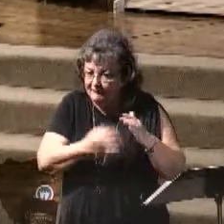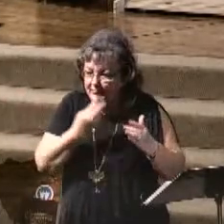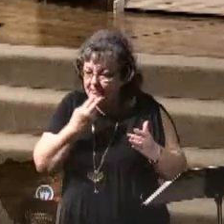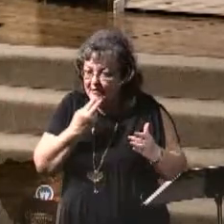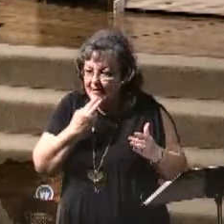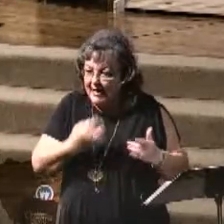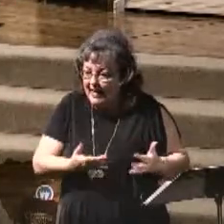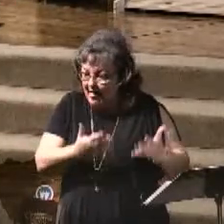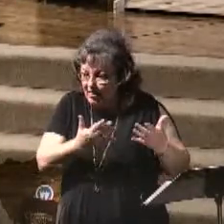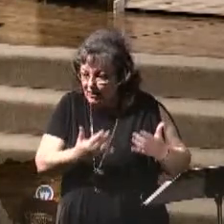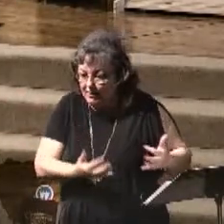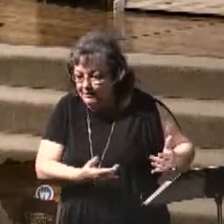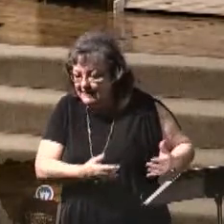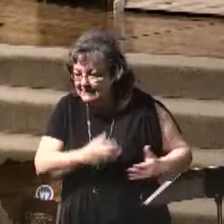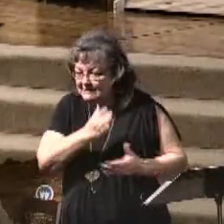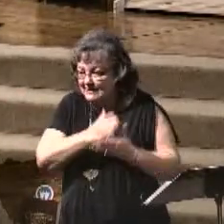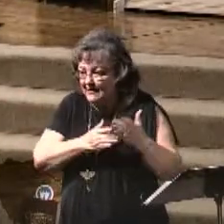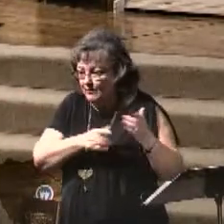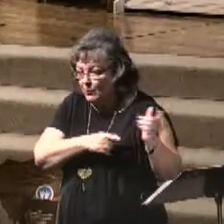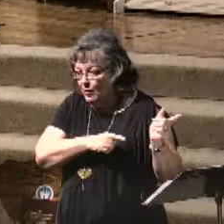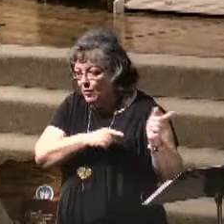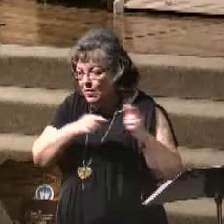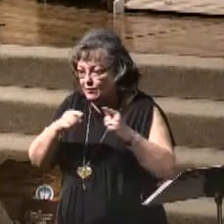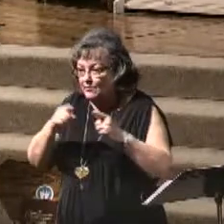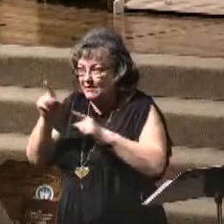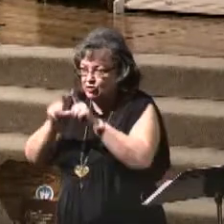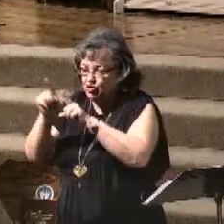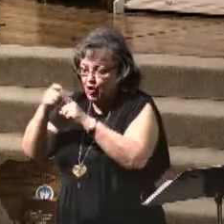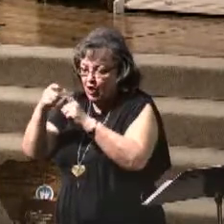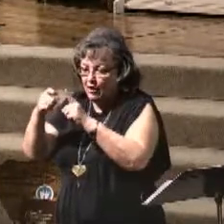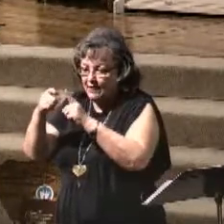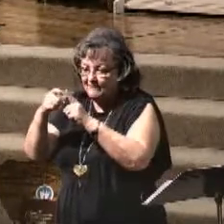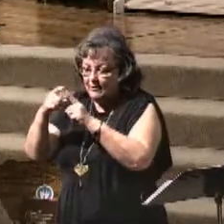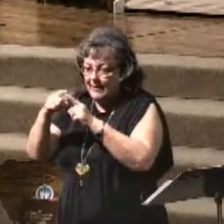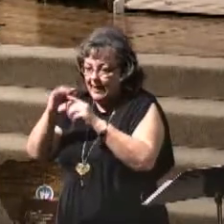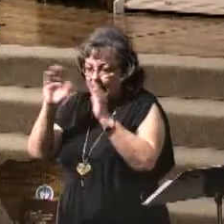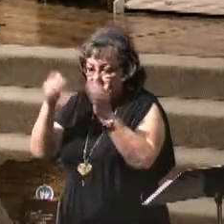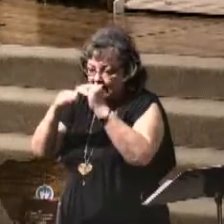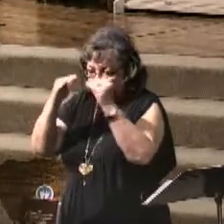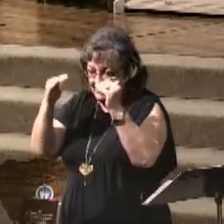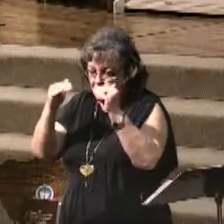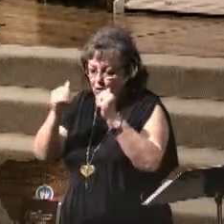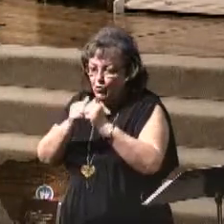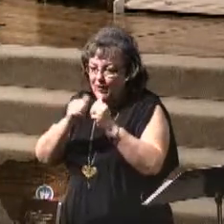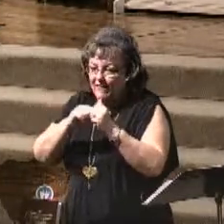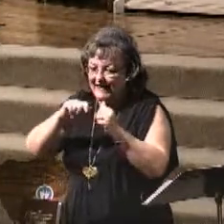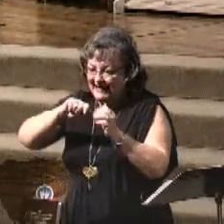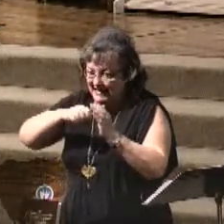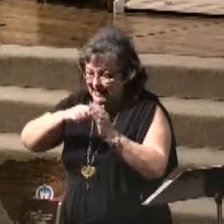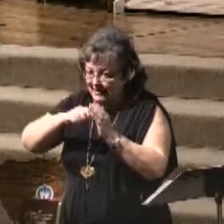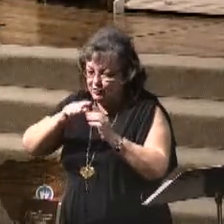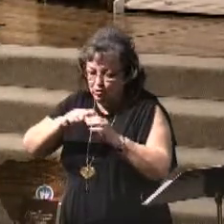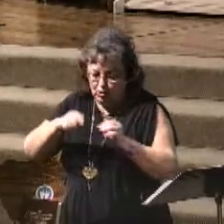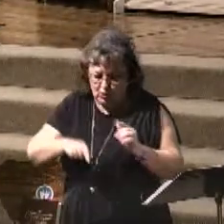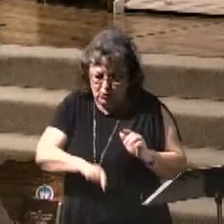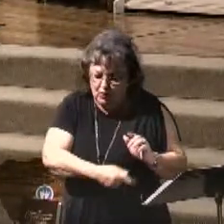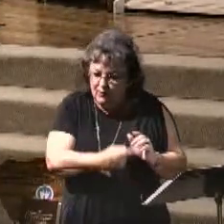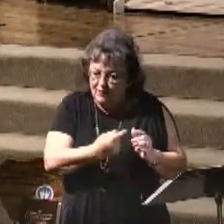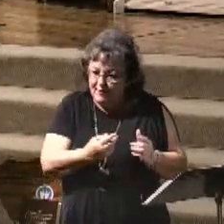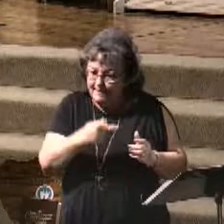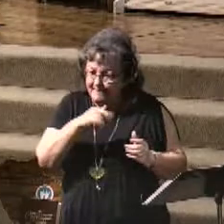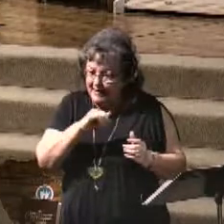will be a star that will come from heaven, fall from heaven with a key to the bottomless pit.